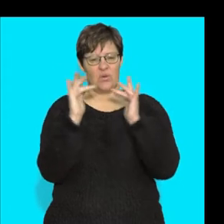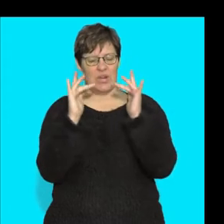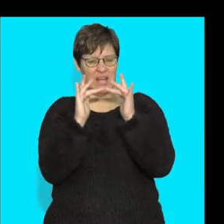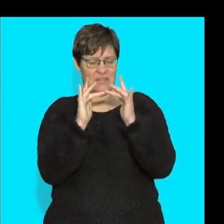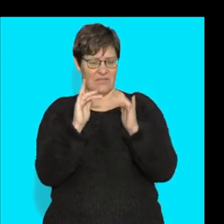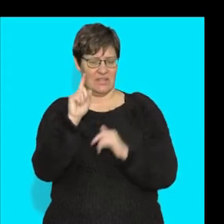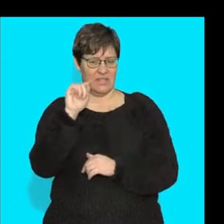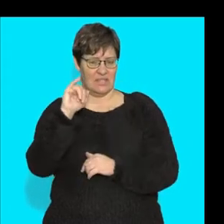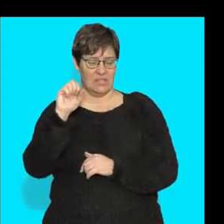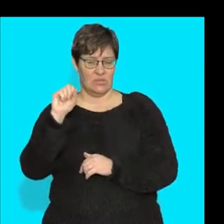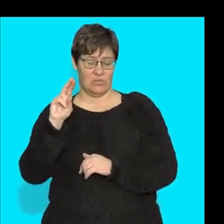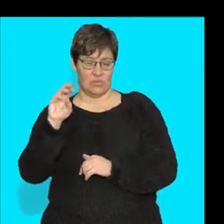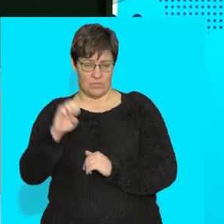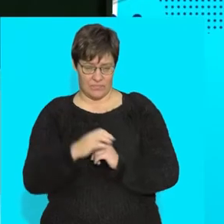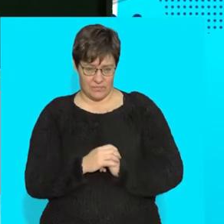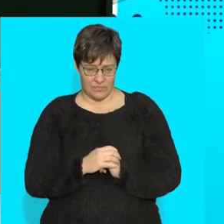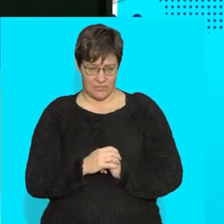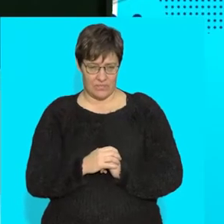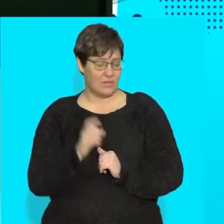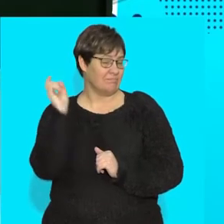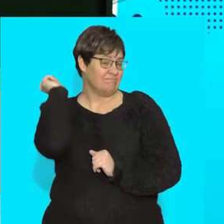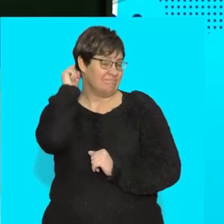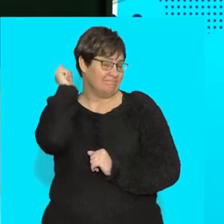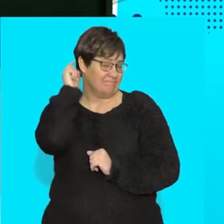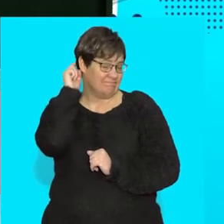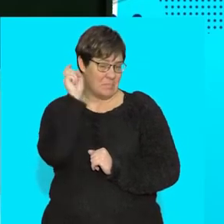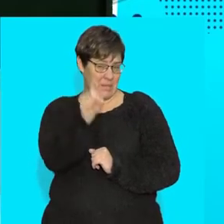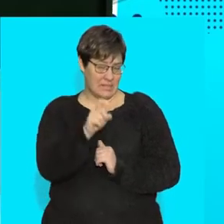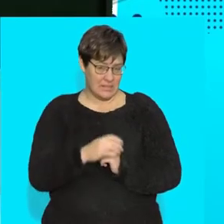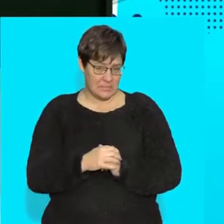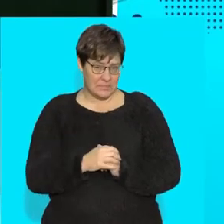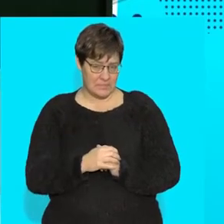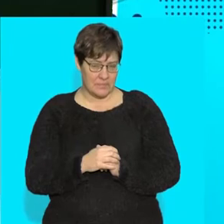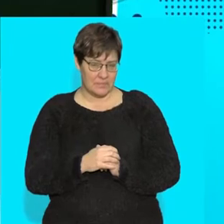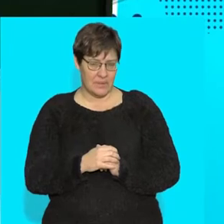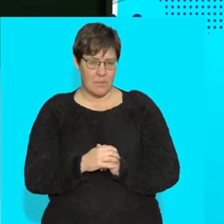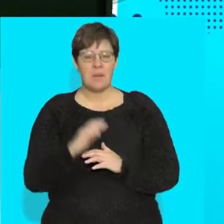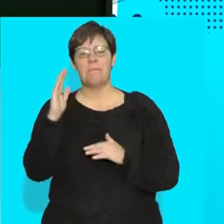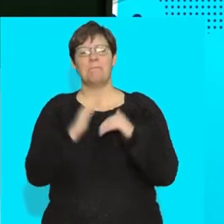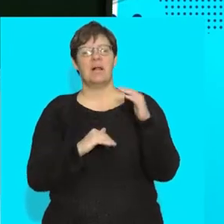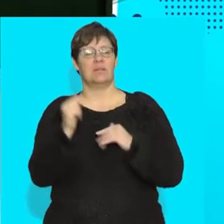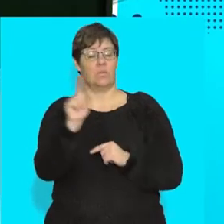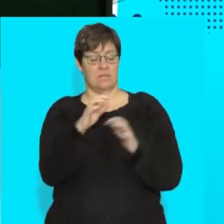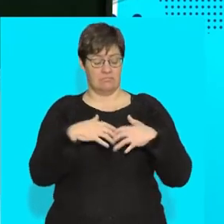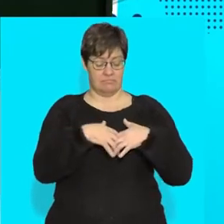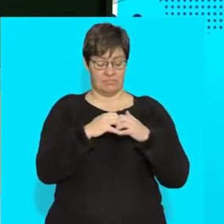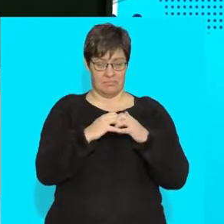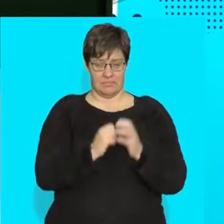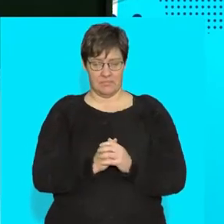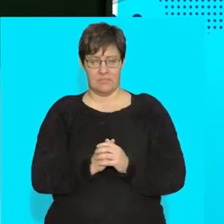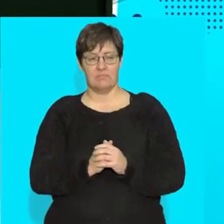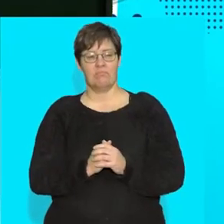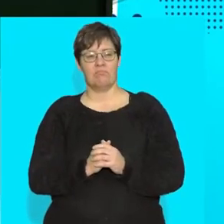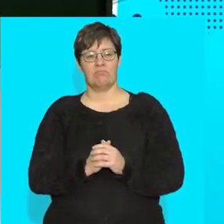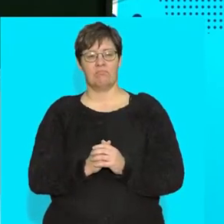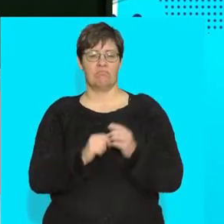you to understand this concept. Have it in the back of your head here. I want you to build the following. I want you to have the following with you.